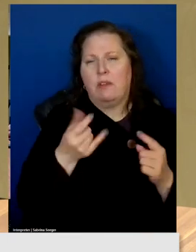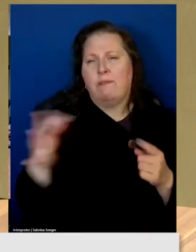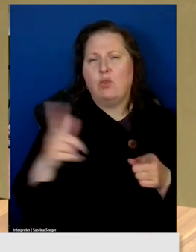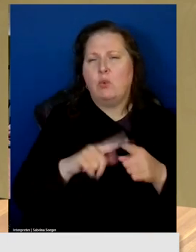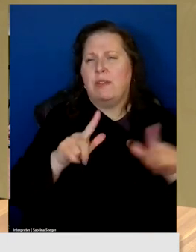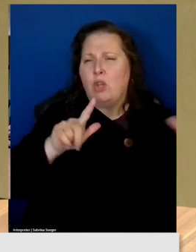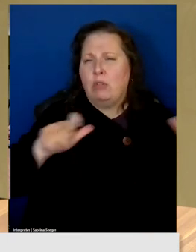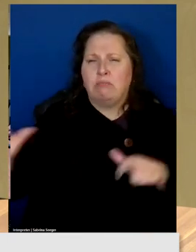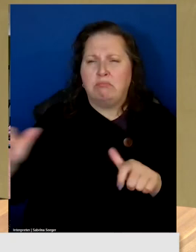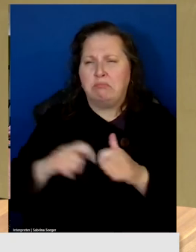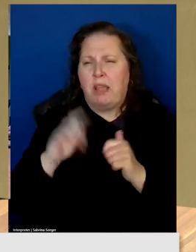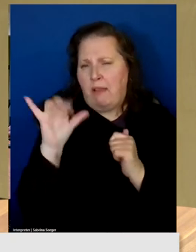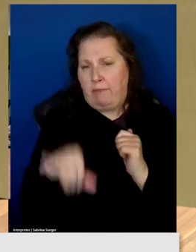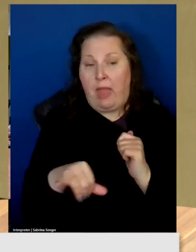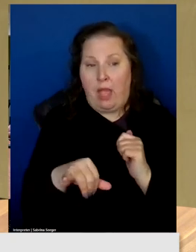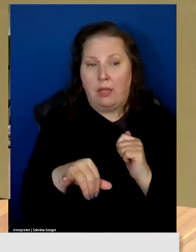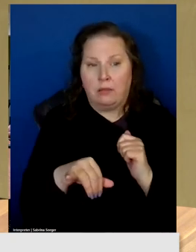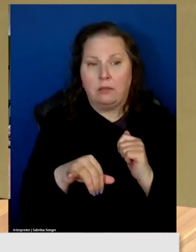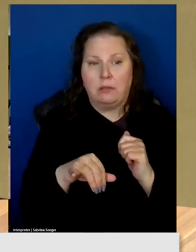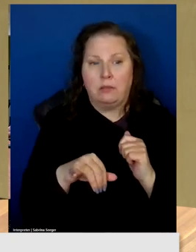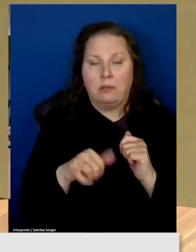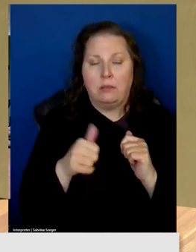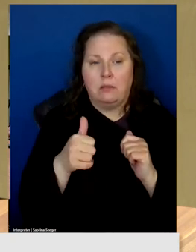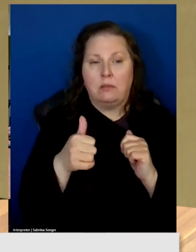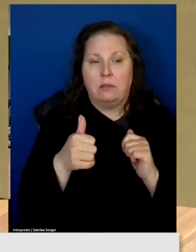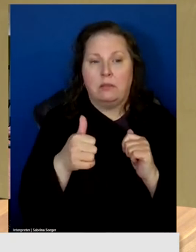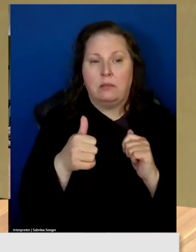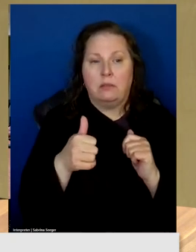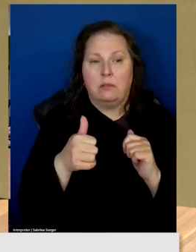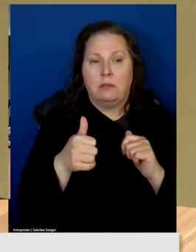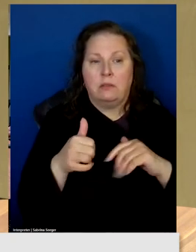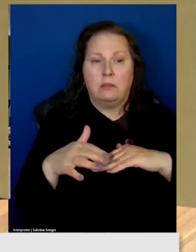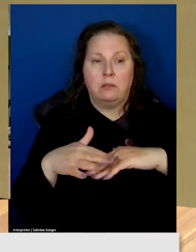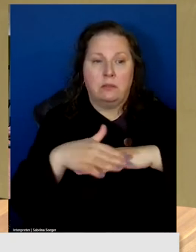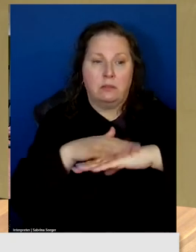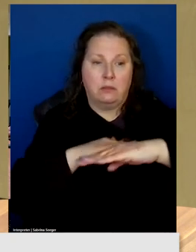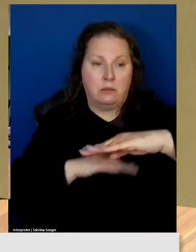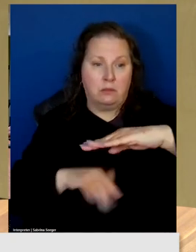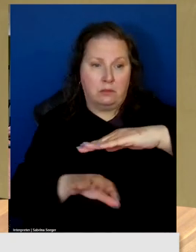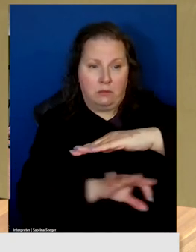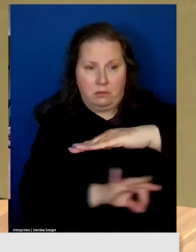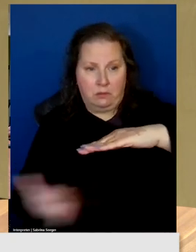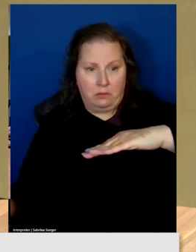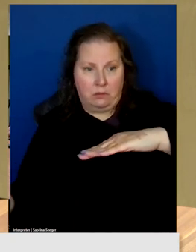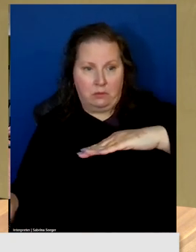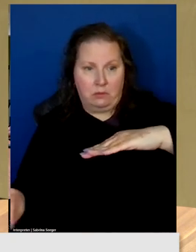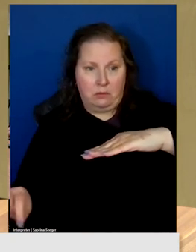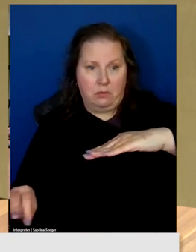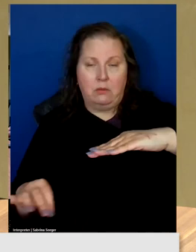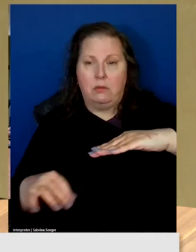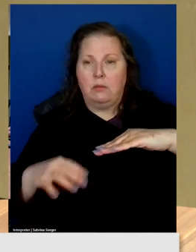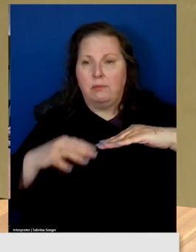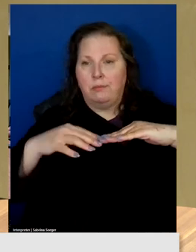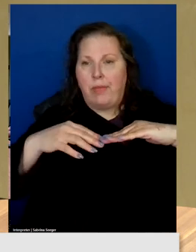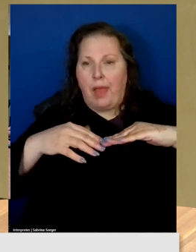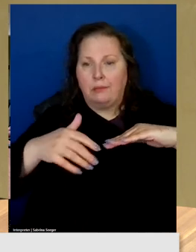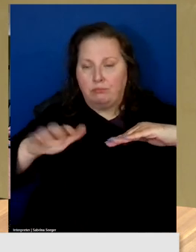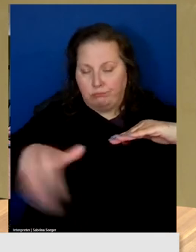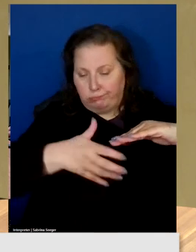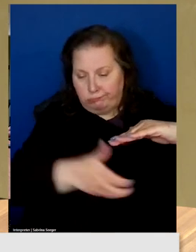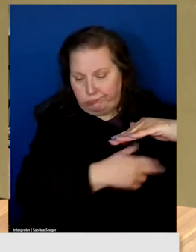projects of, uh, underground burial of power cables.